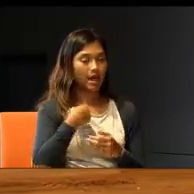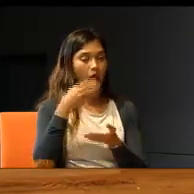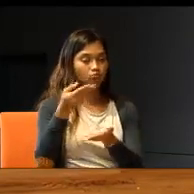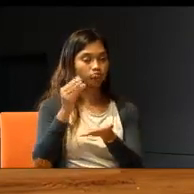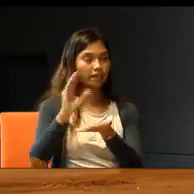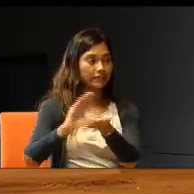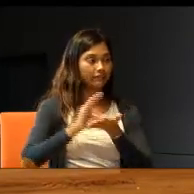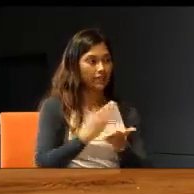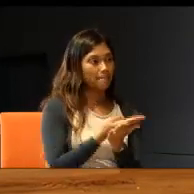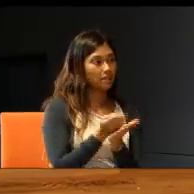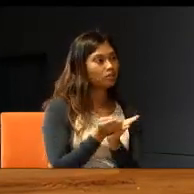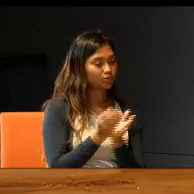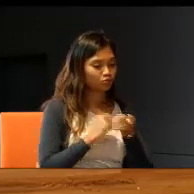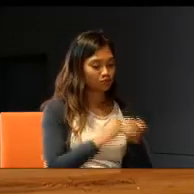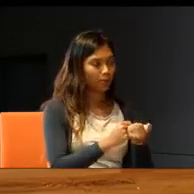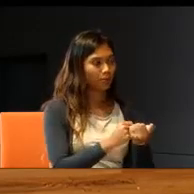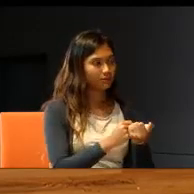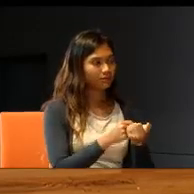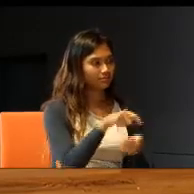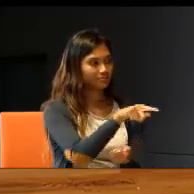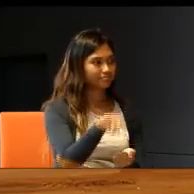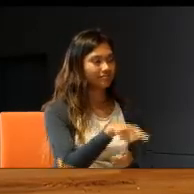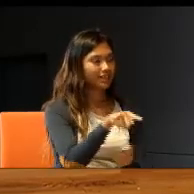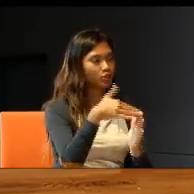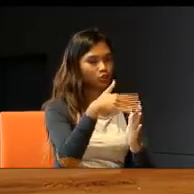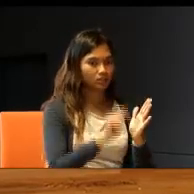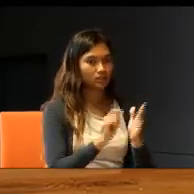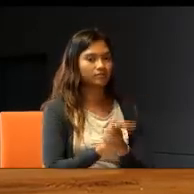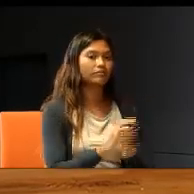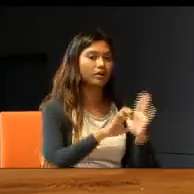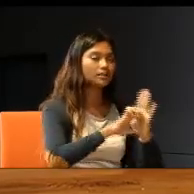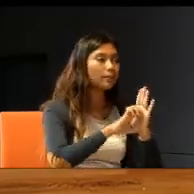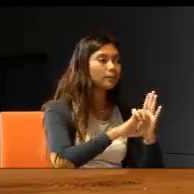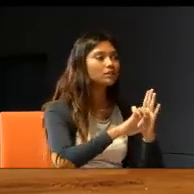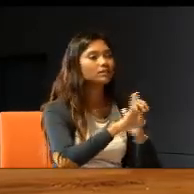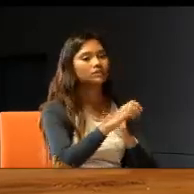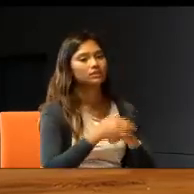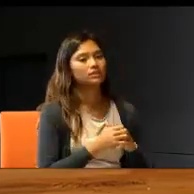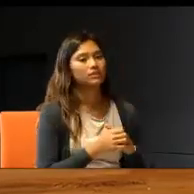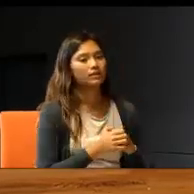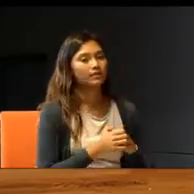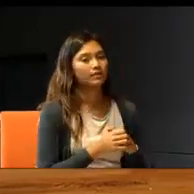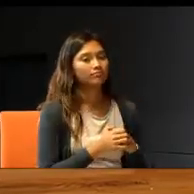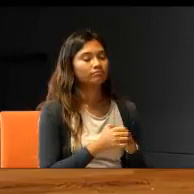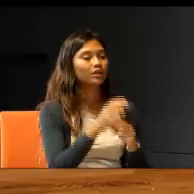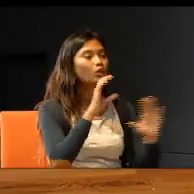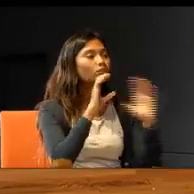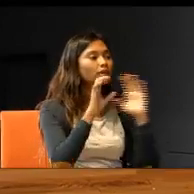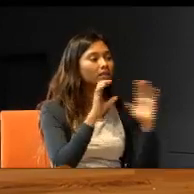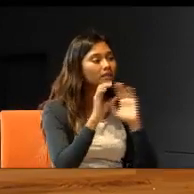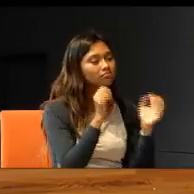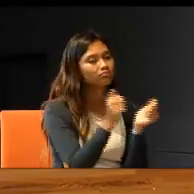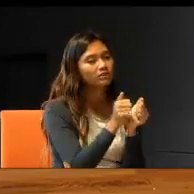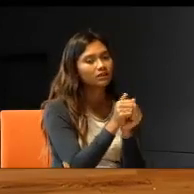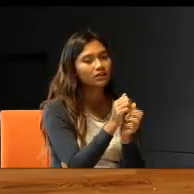to support them. For an example, they communicated with, in those days, we didn't have hand phones, so it